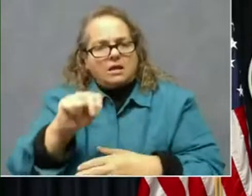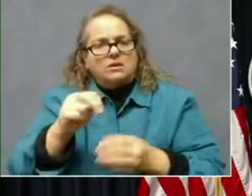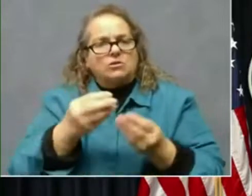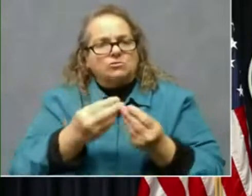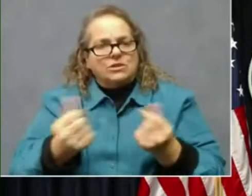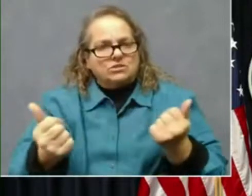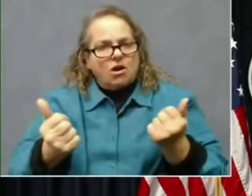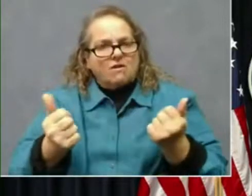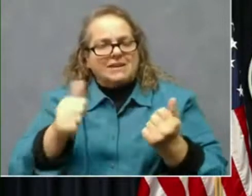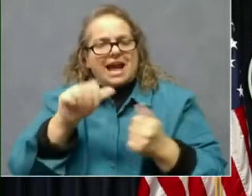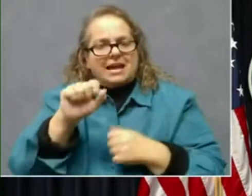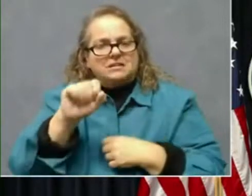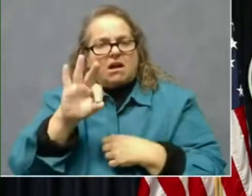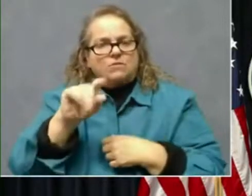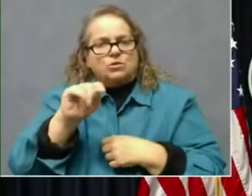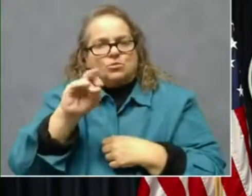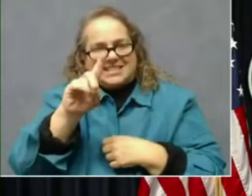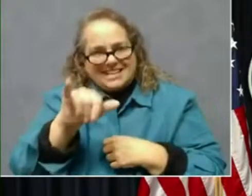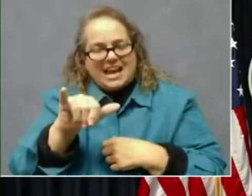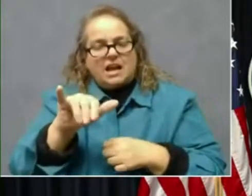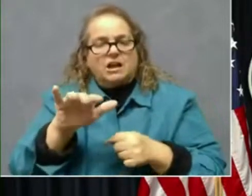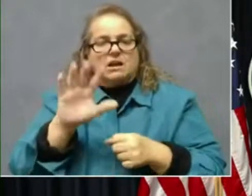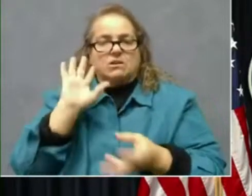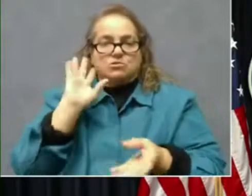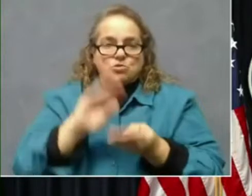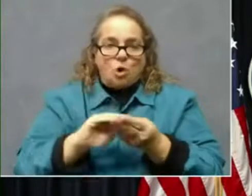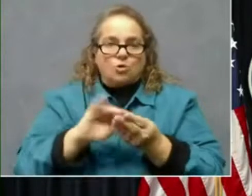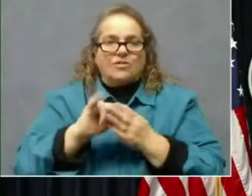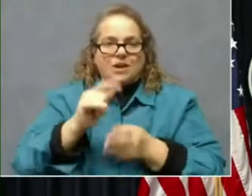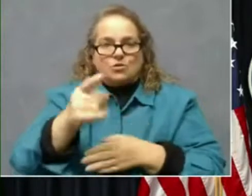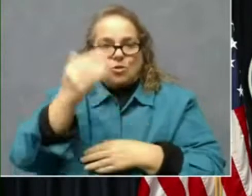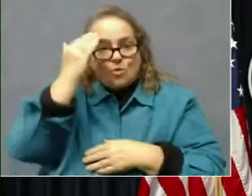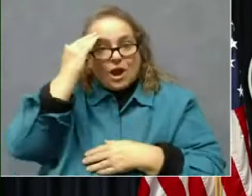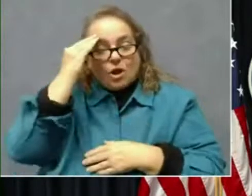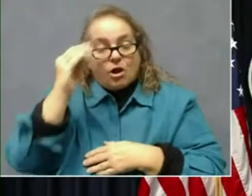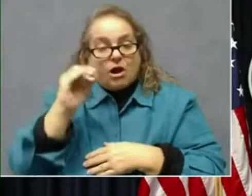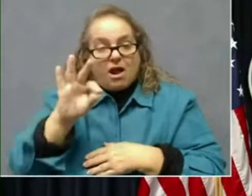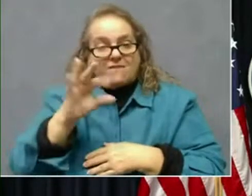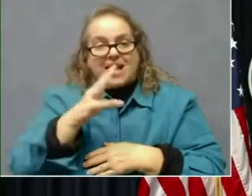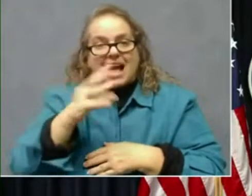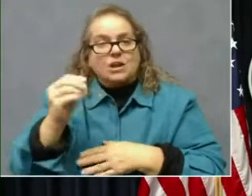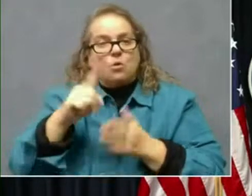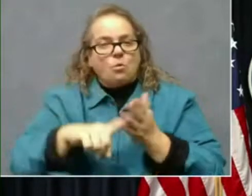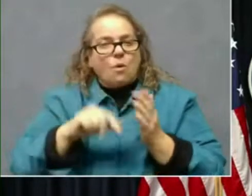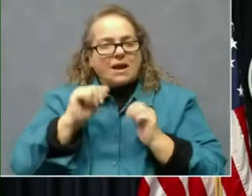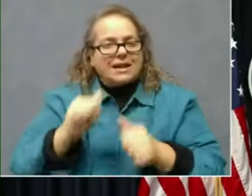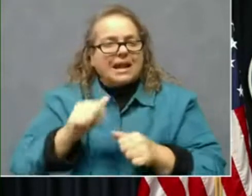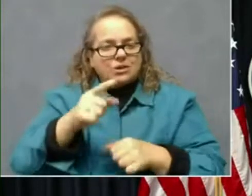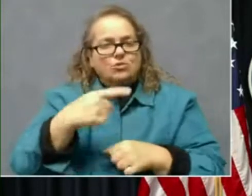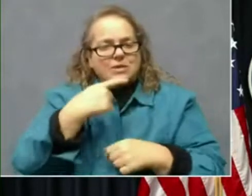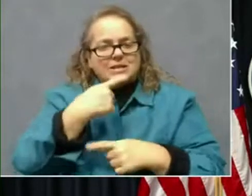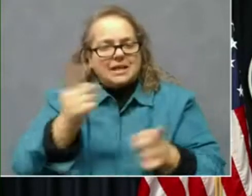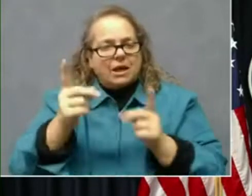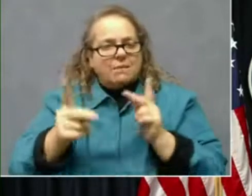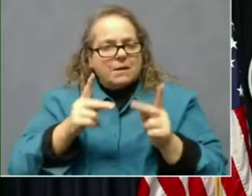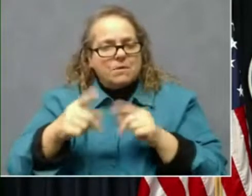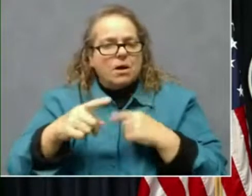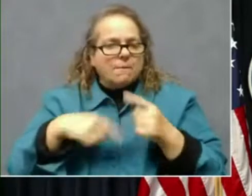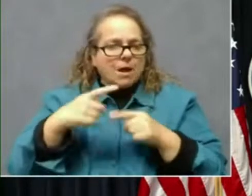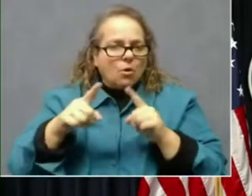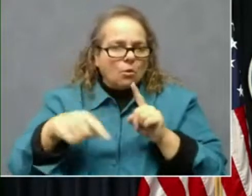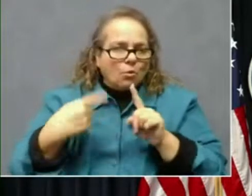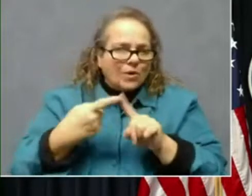total claims that you are aware of? And what can you tell people about when they will